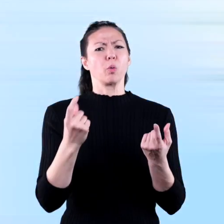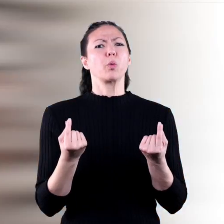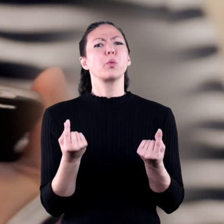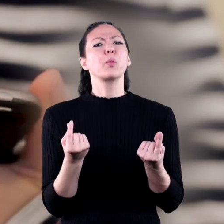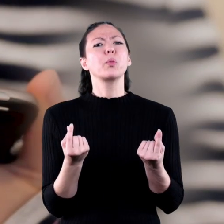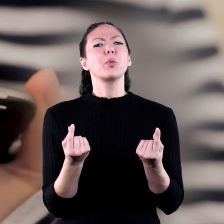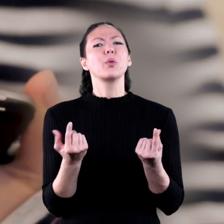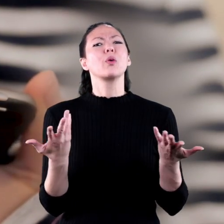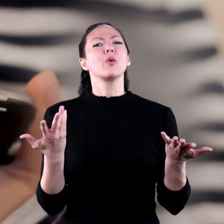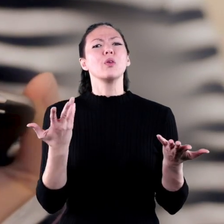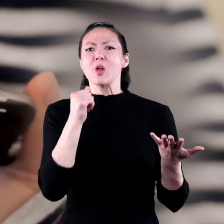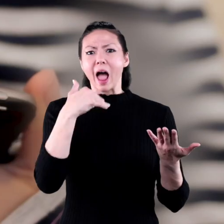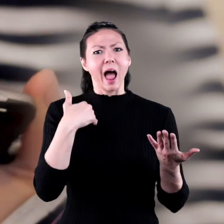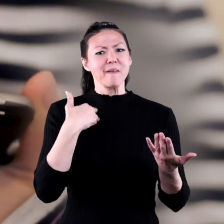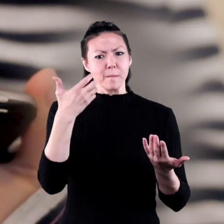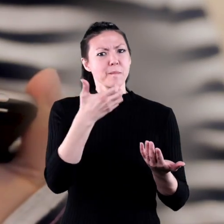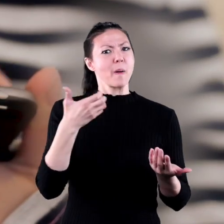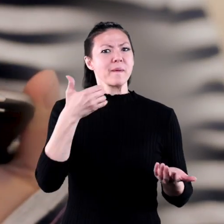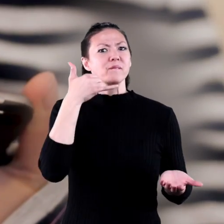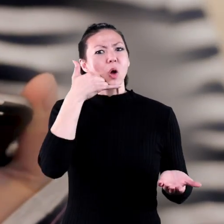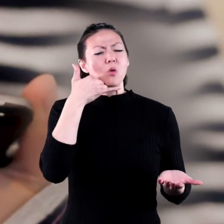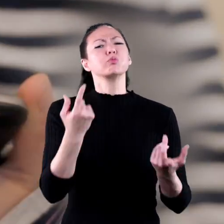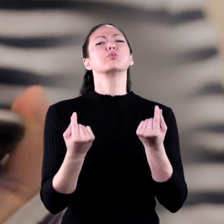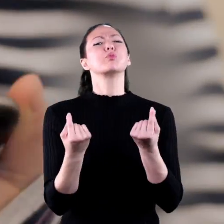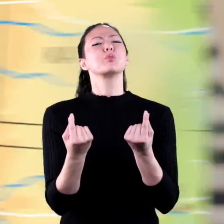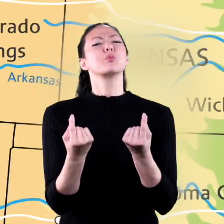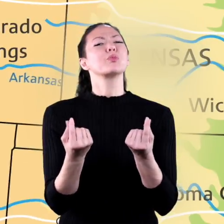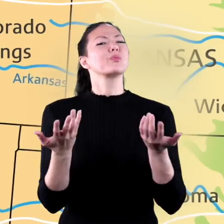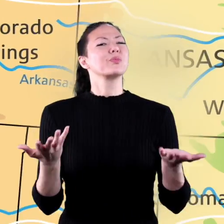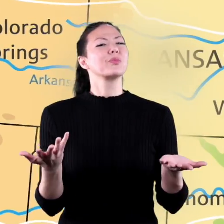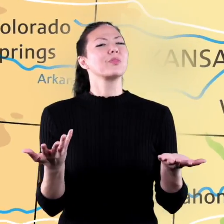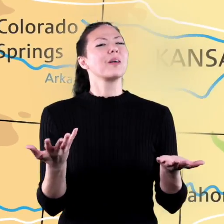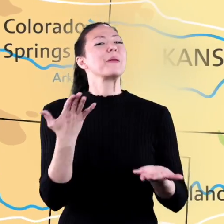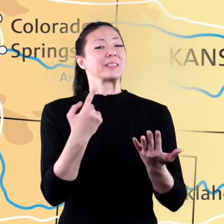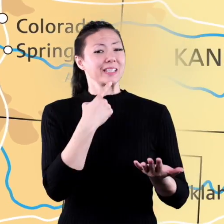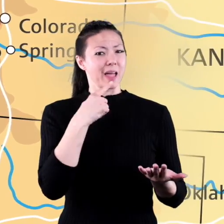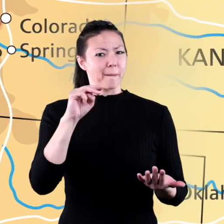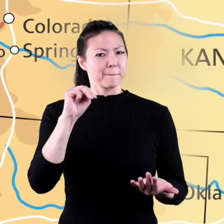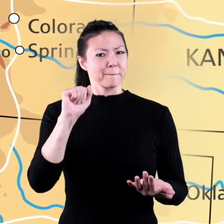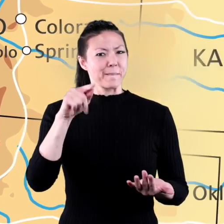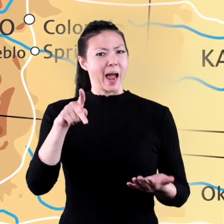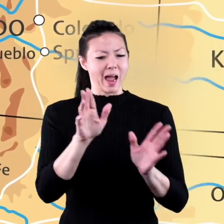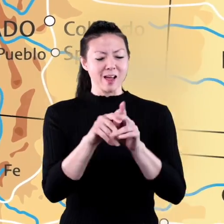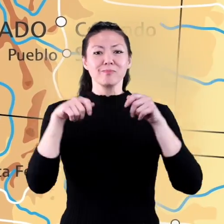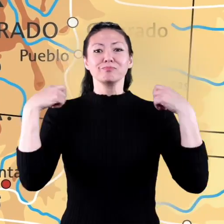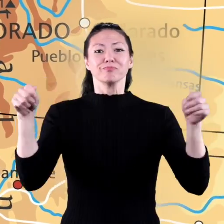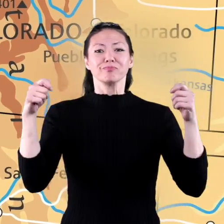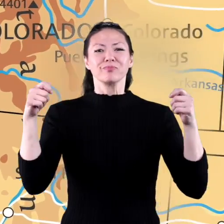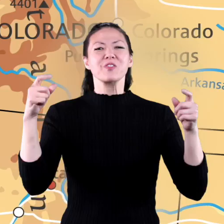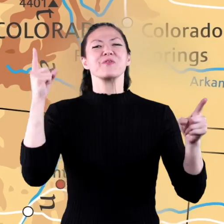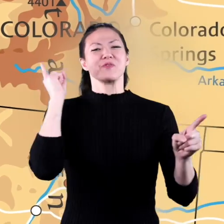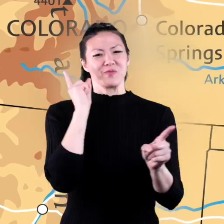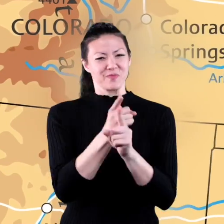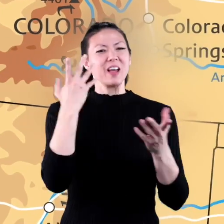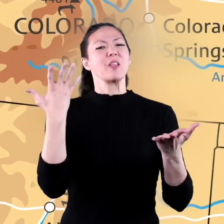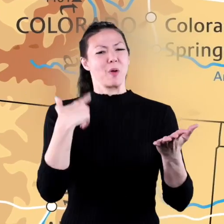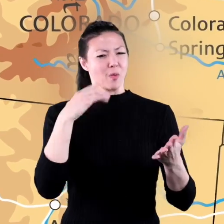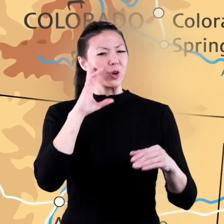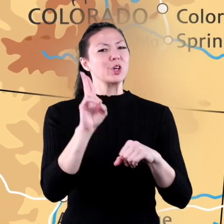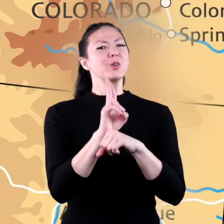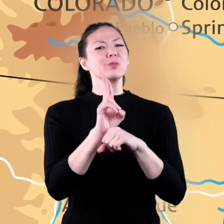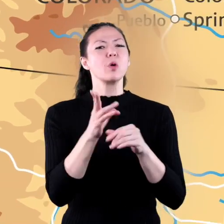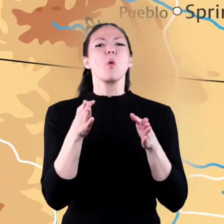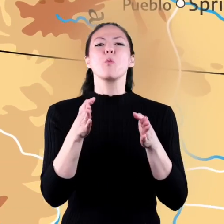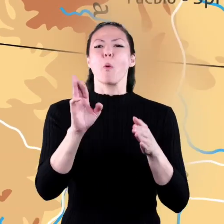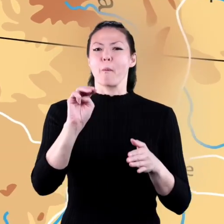and you don't have a smartphone, what do you do? Maybe you said a map. Well, that's what I would use. I'd use a road